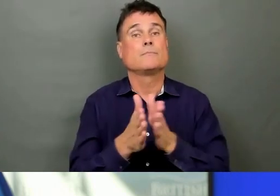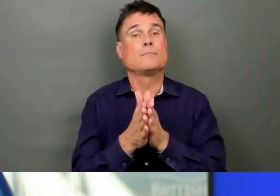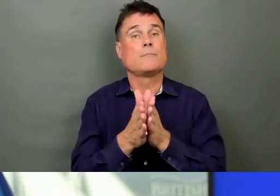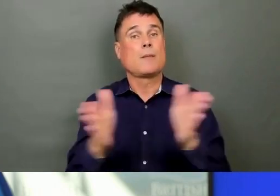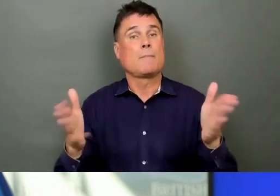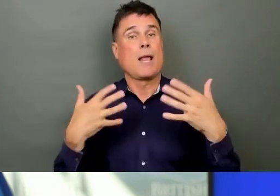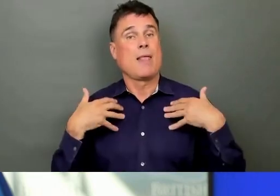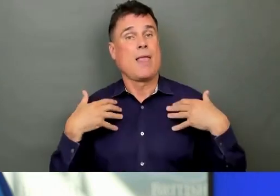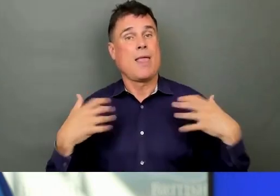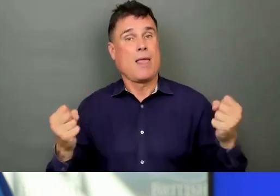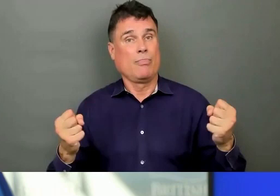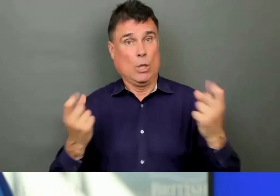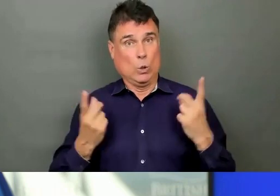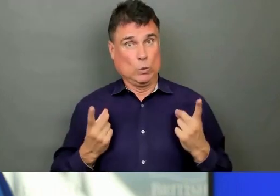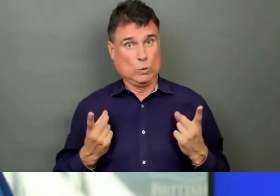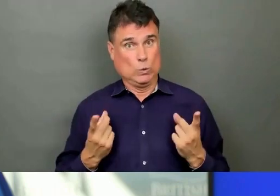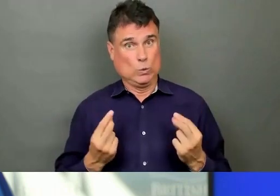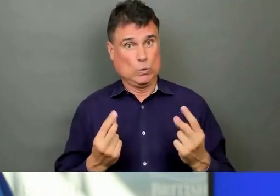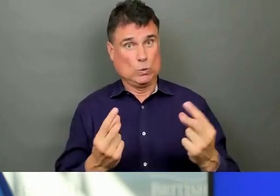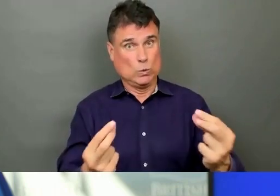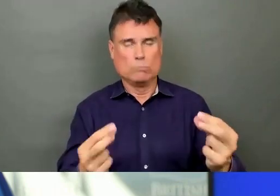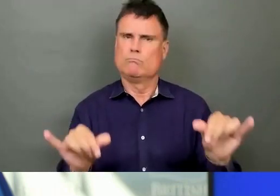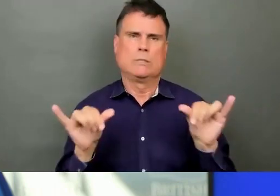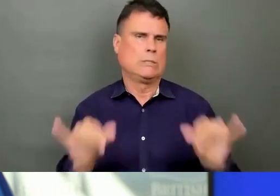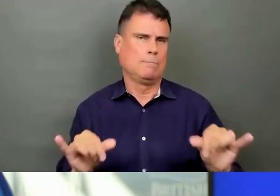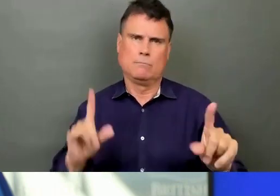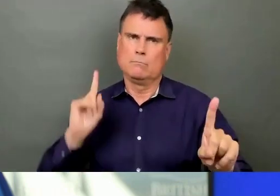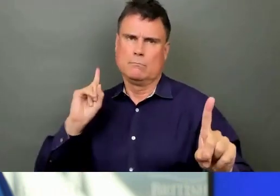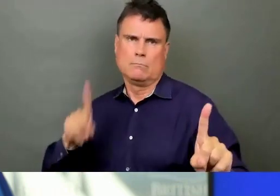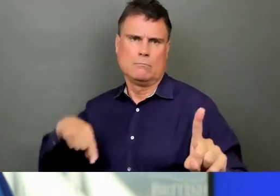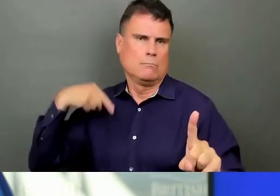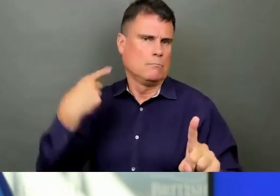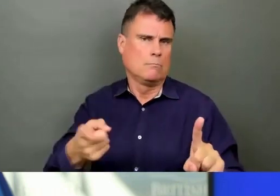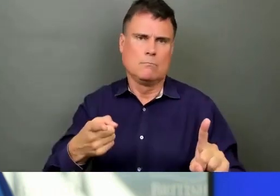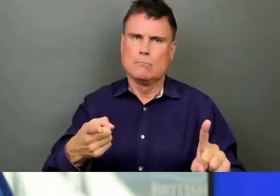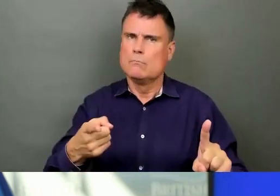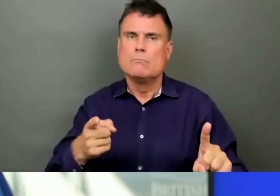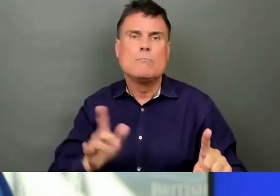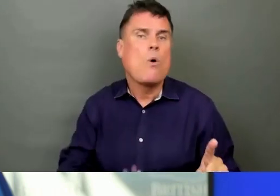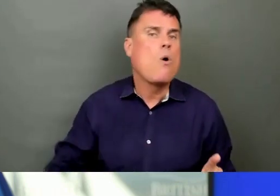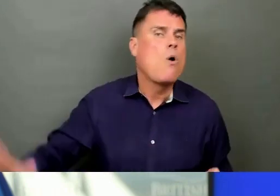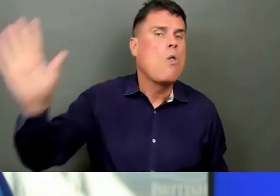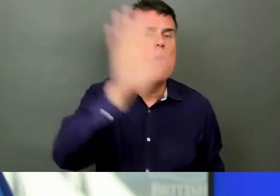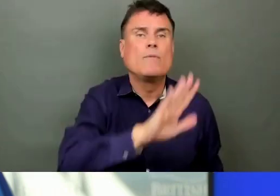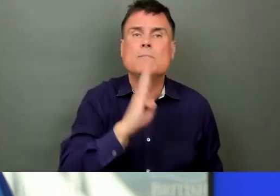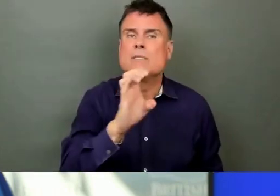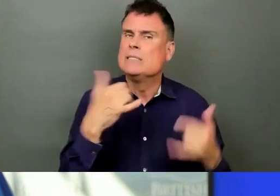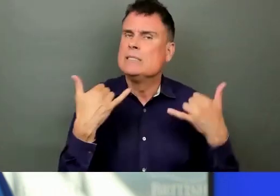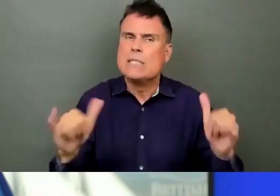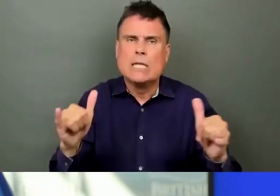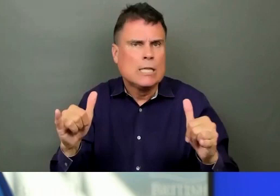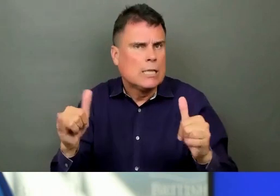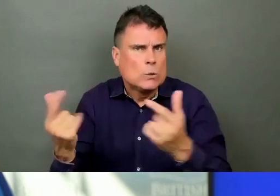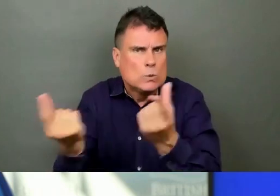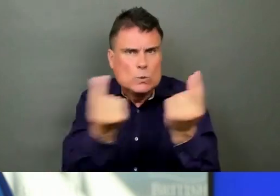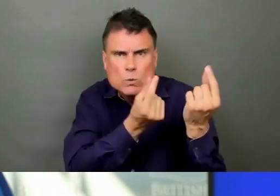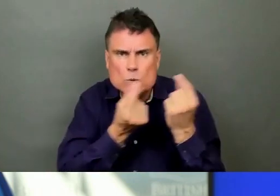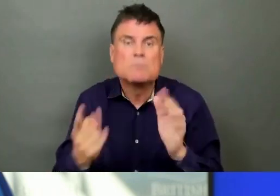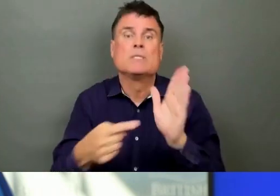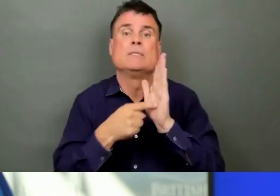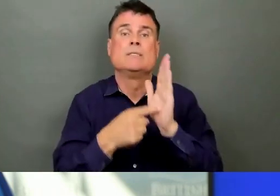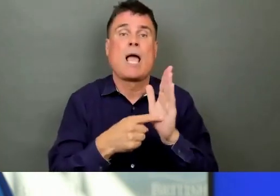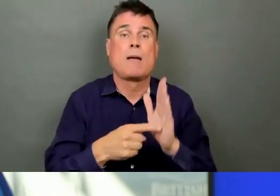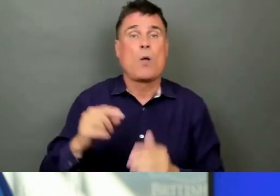as communities and the steps we've taken locally, for example, in central Okanagan. And the final thing is immunization. As of today,